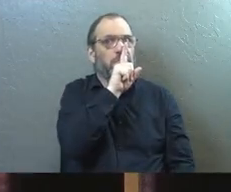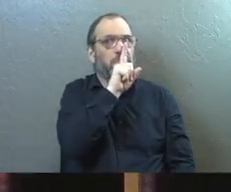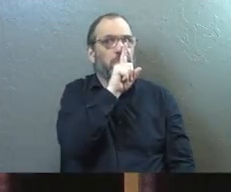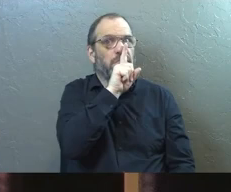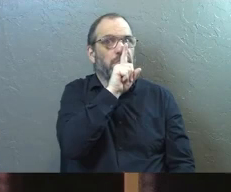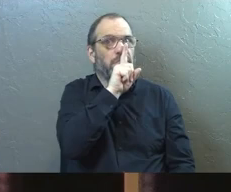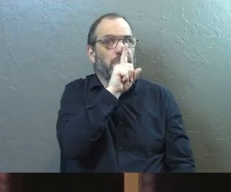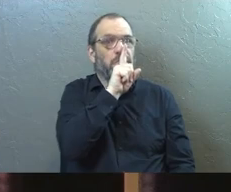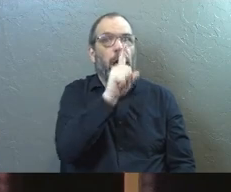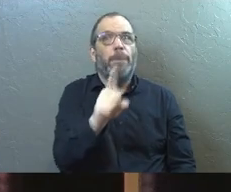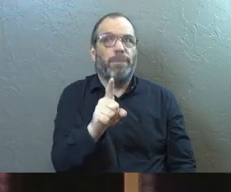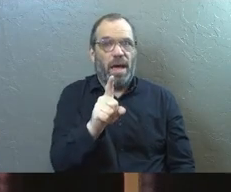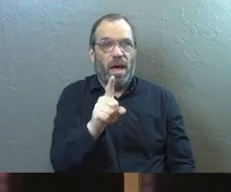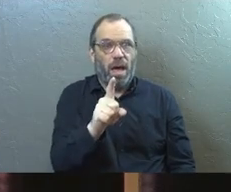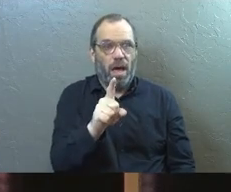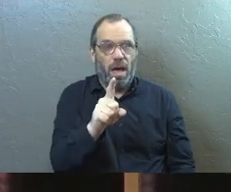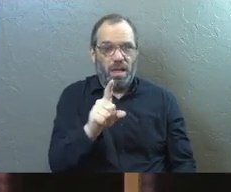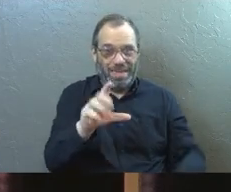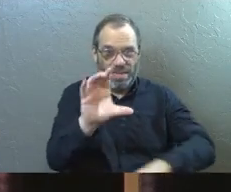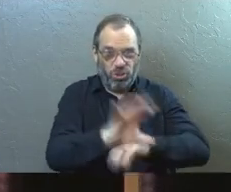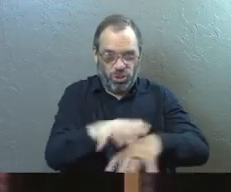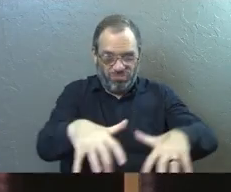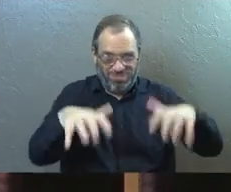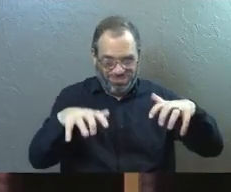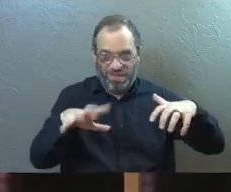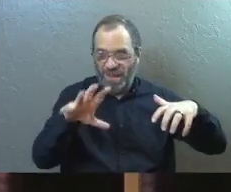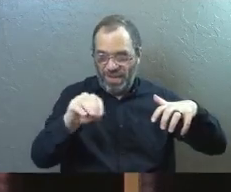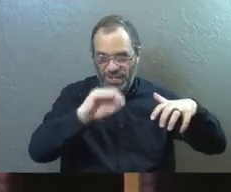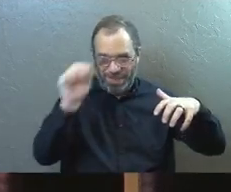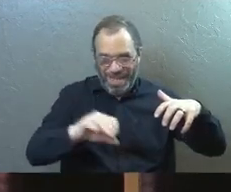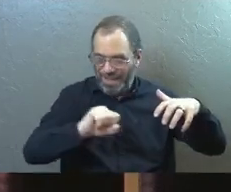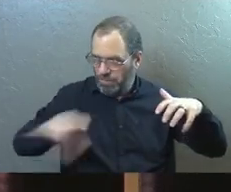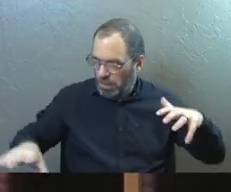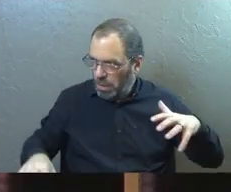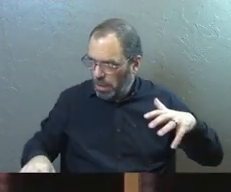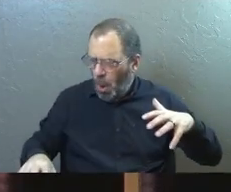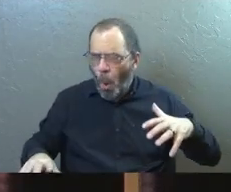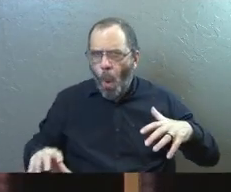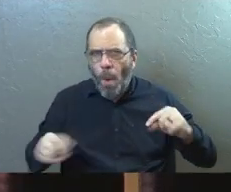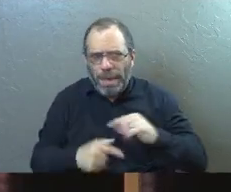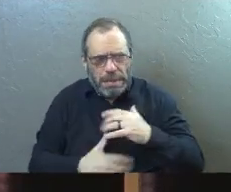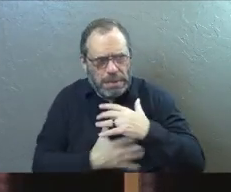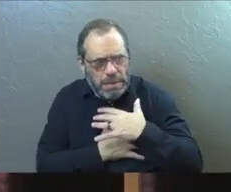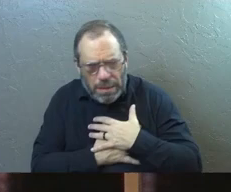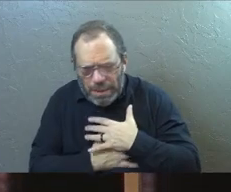But all of a sudden, when you took 50% of that church away, I was feeling pain.